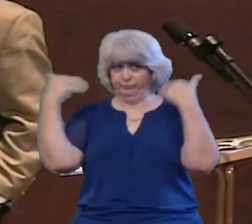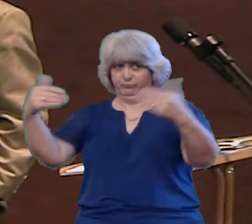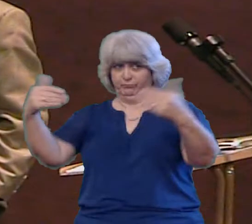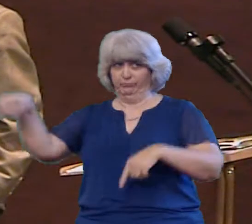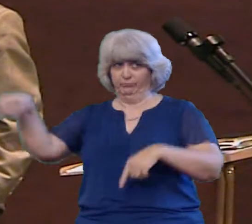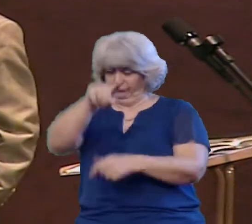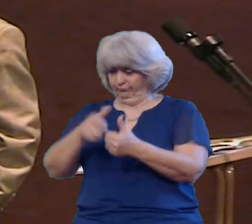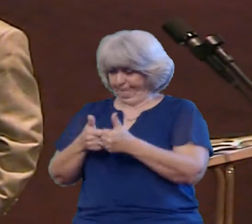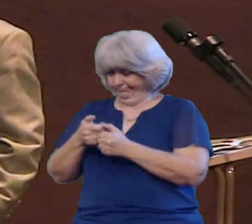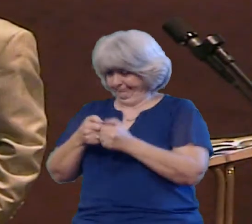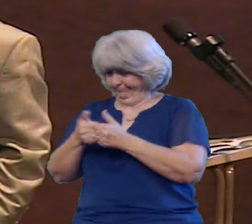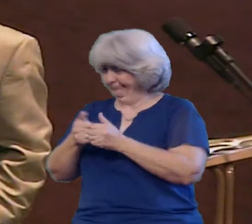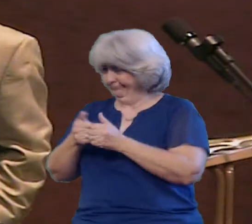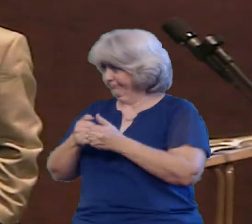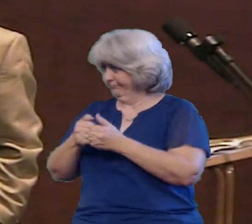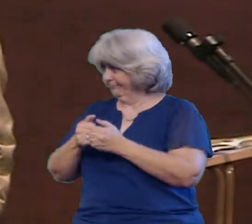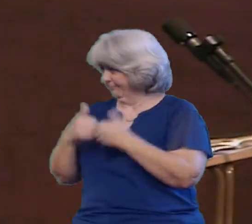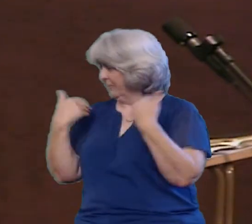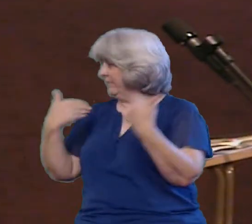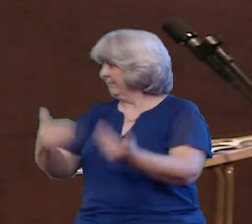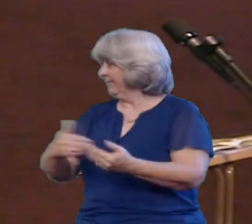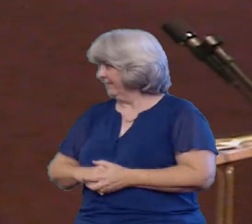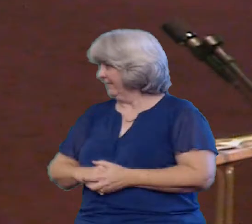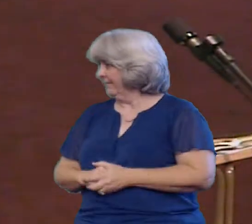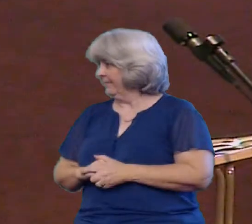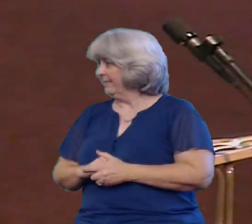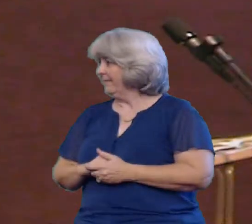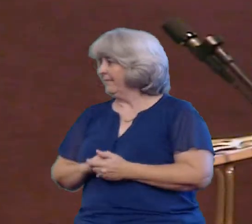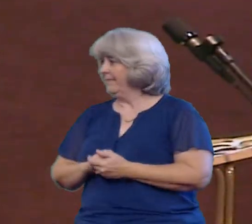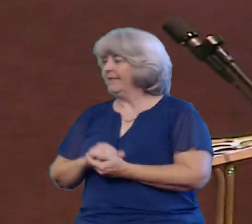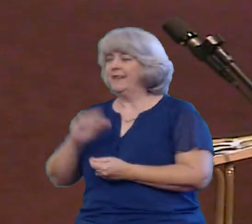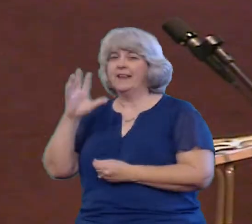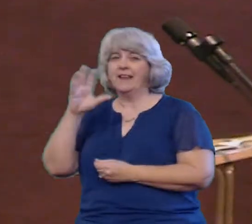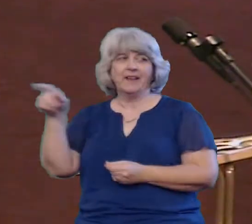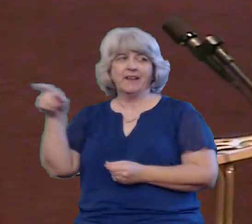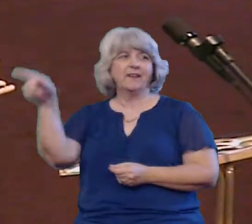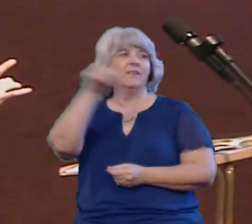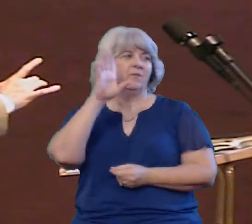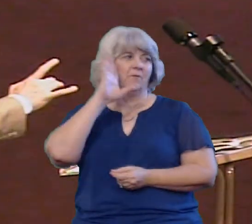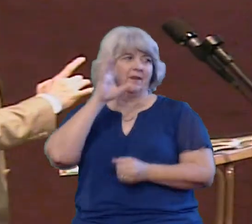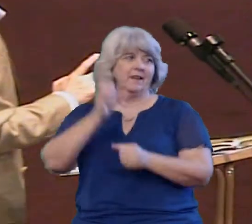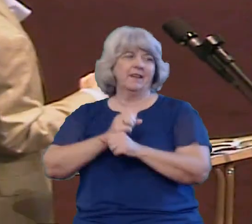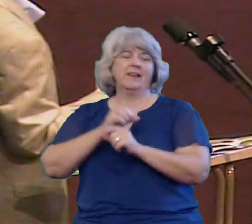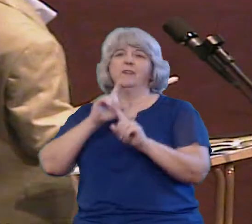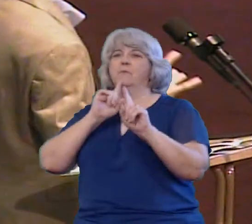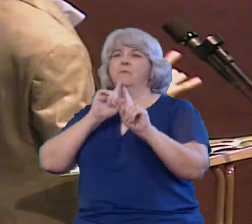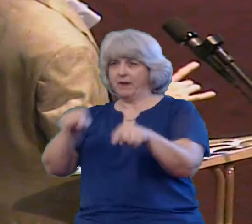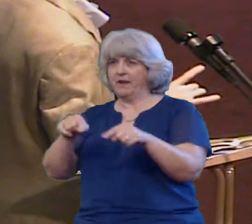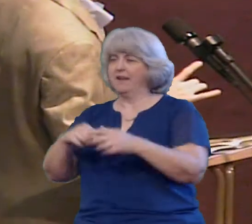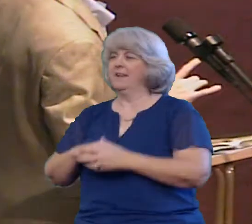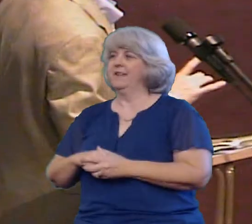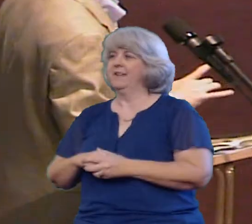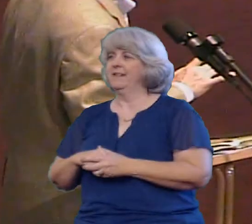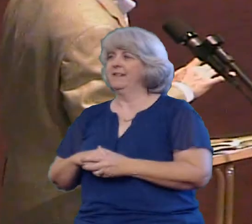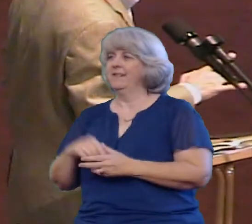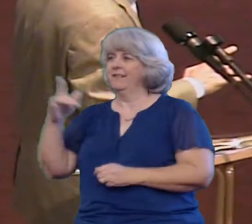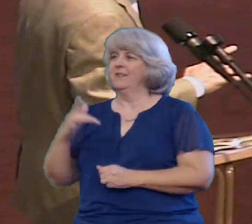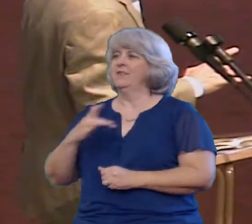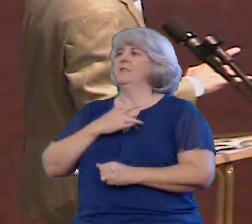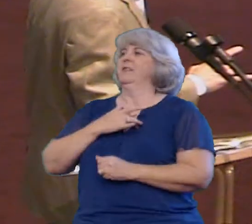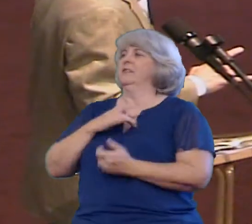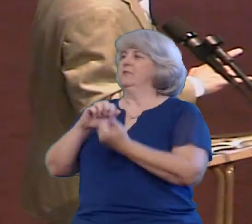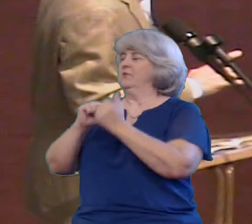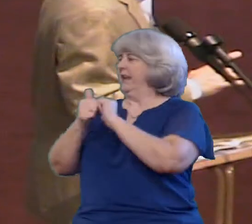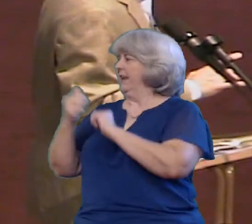And I promise you you're going to get a response That's probably either going to number one Make you understand that you just changed somebody's life